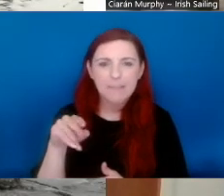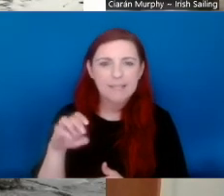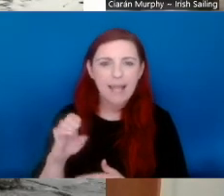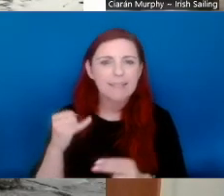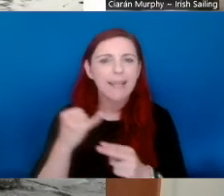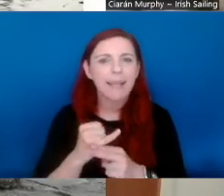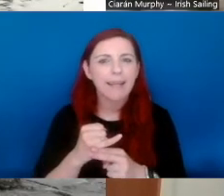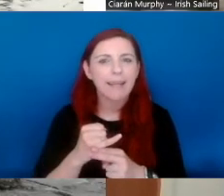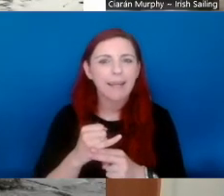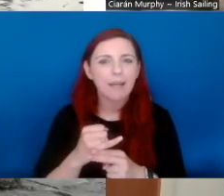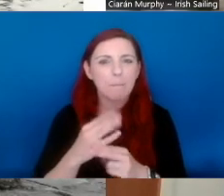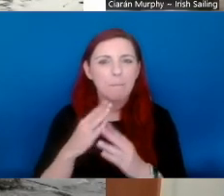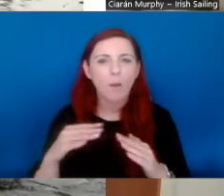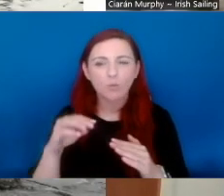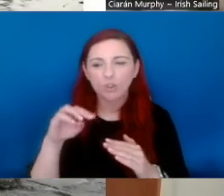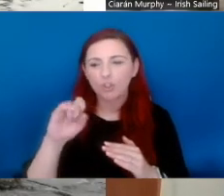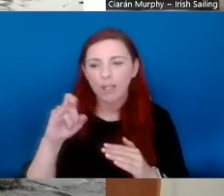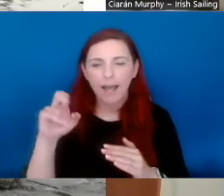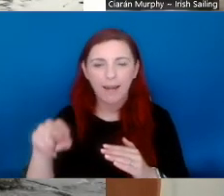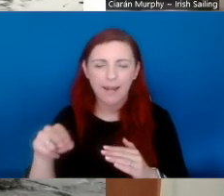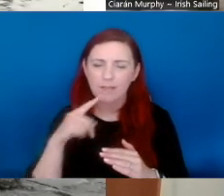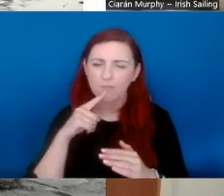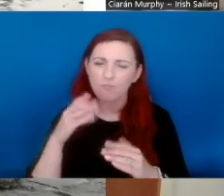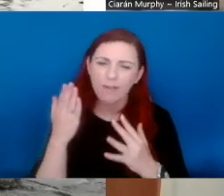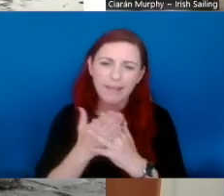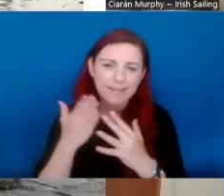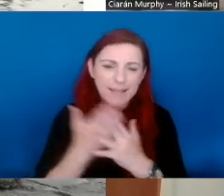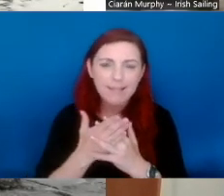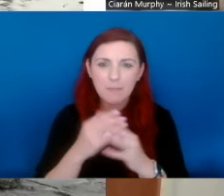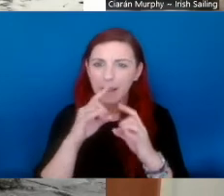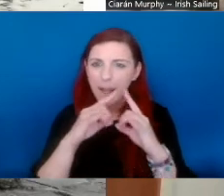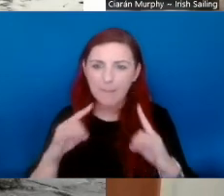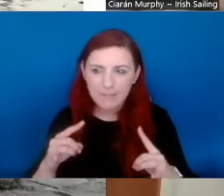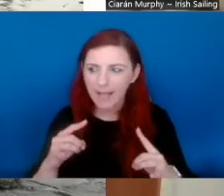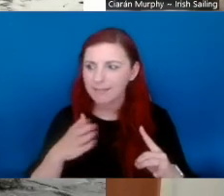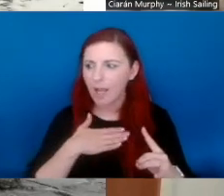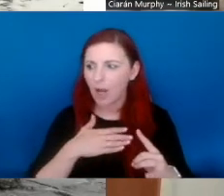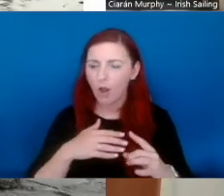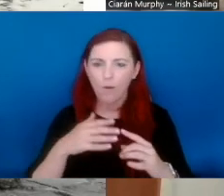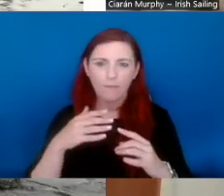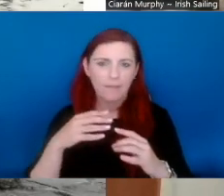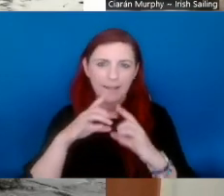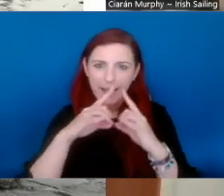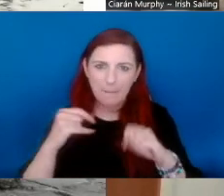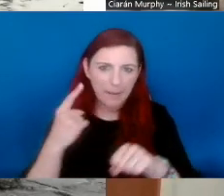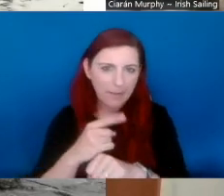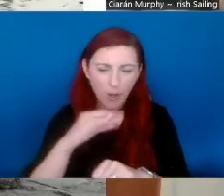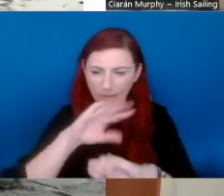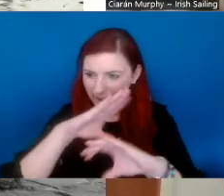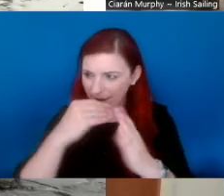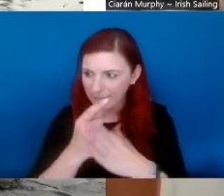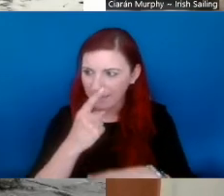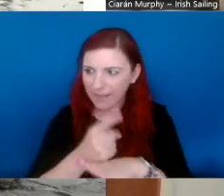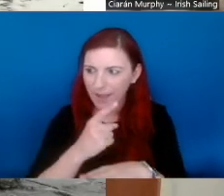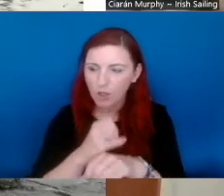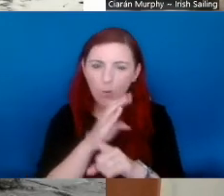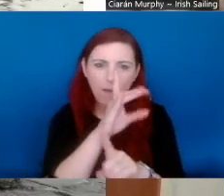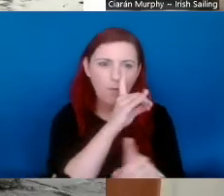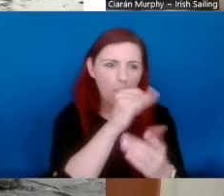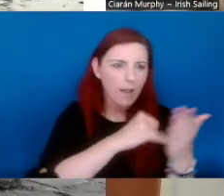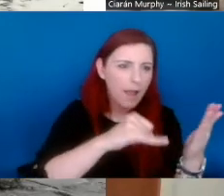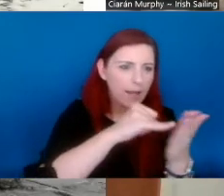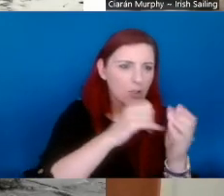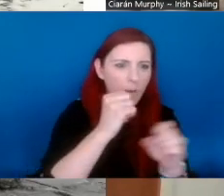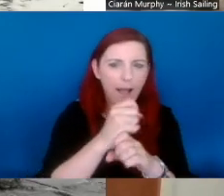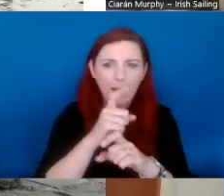I have to say County Clare. And I love Lakeside Campsite in Mount Shannon. It's